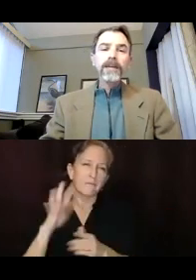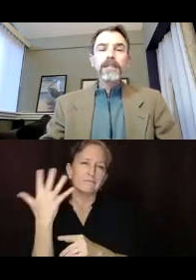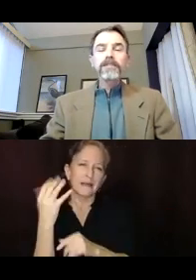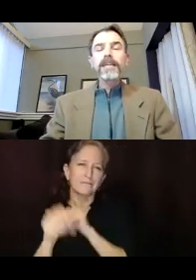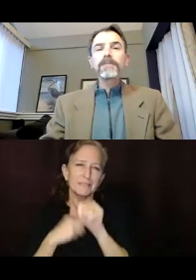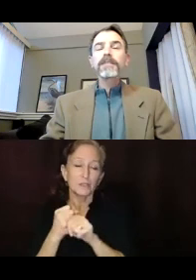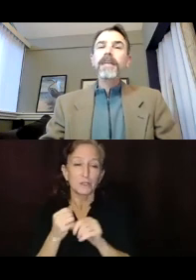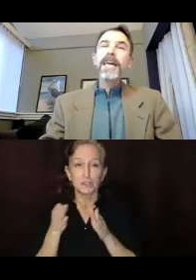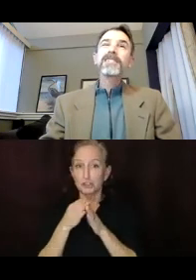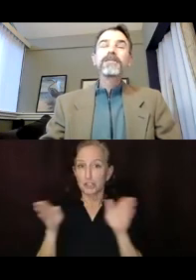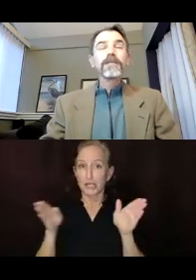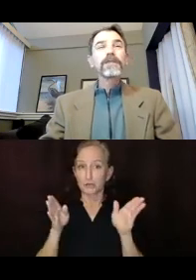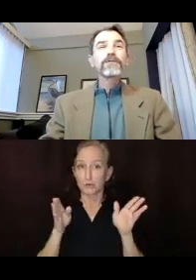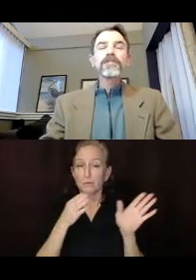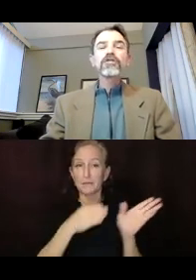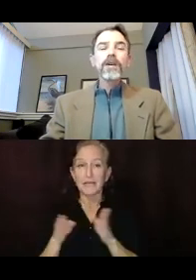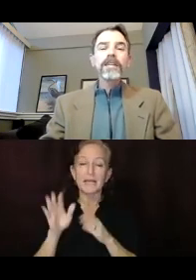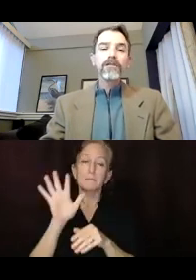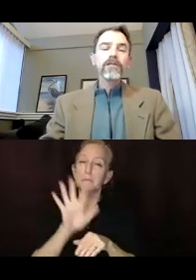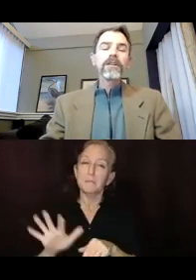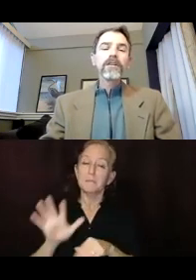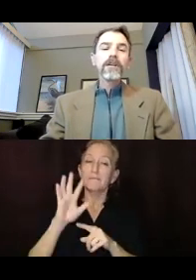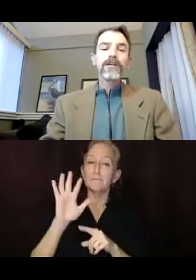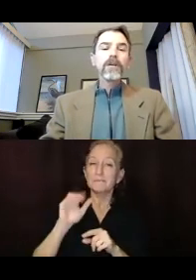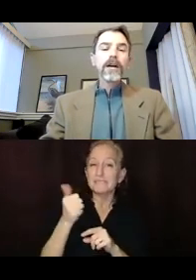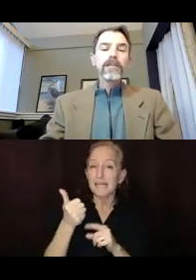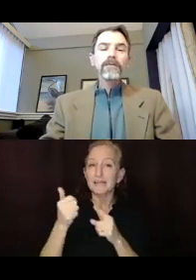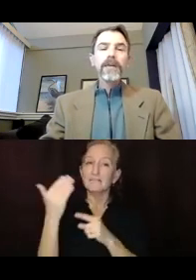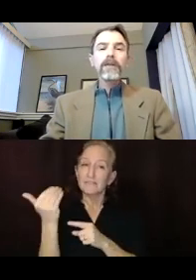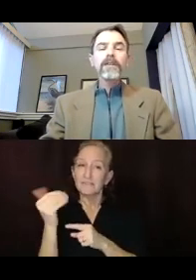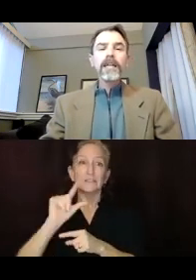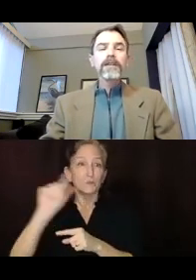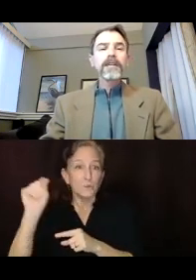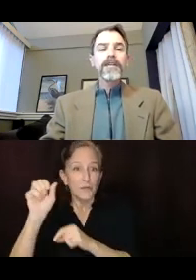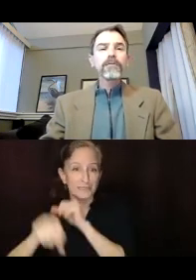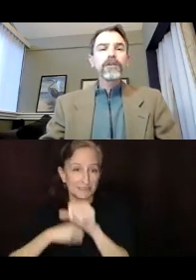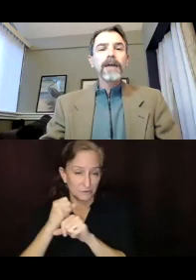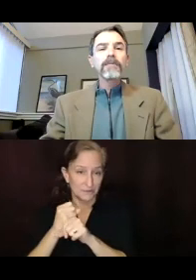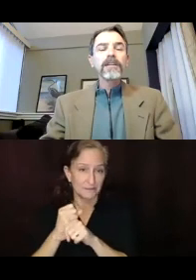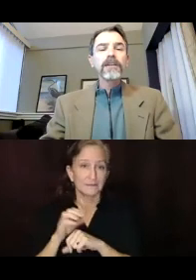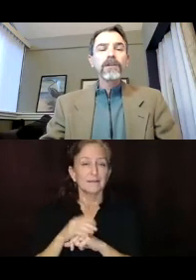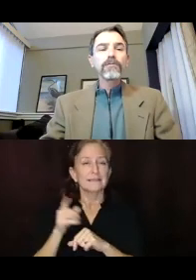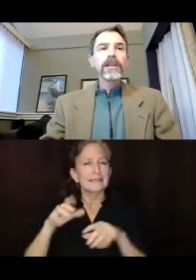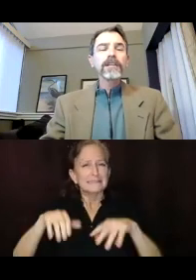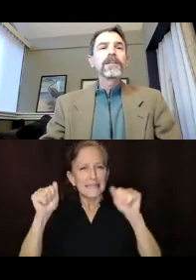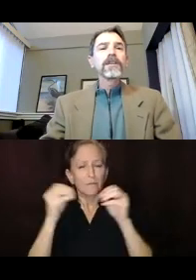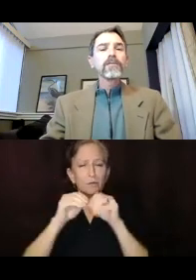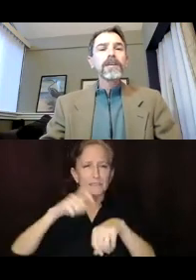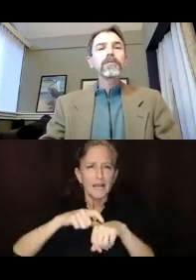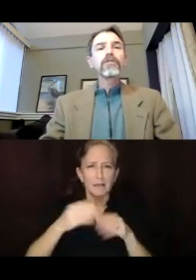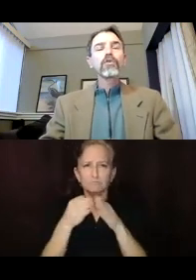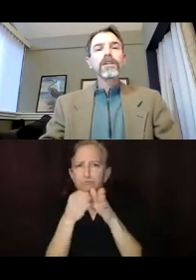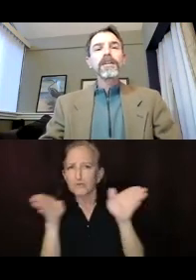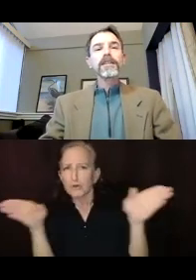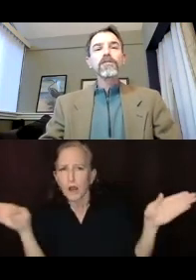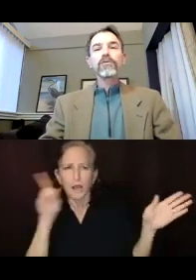plan updates tend to be 10, 15 to 20 years. So aside from the housing element, they take more time and they look more broadly. So being